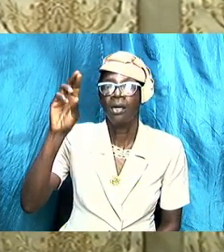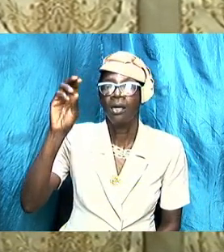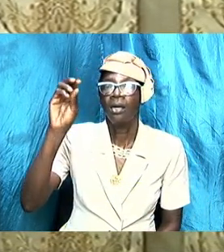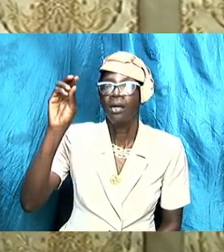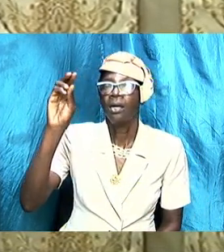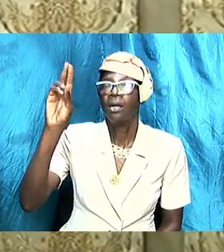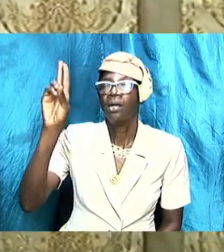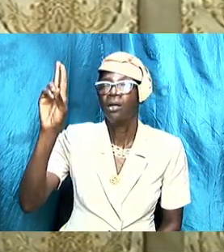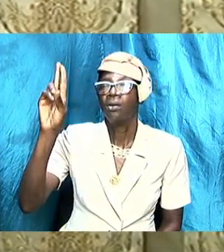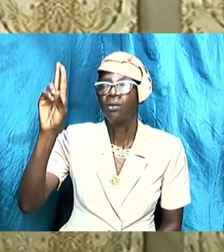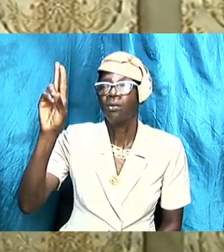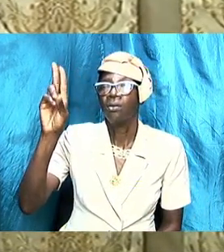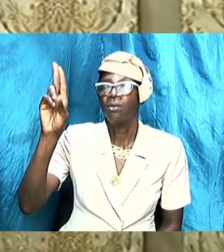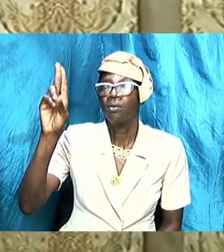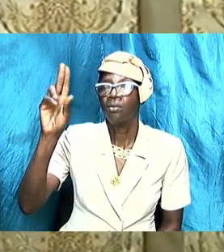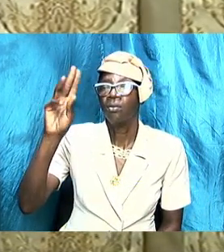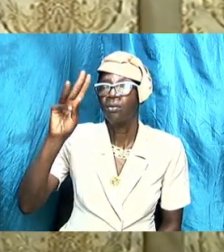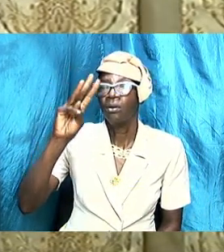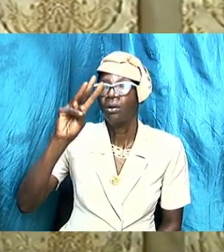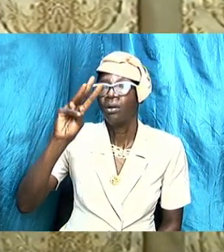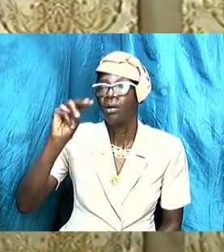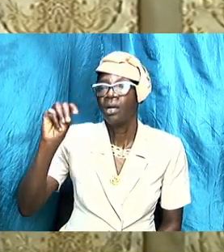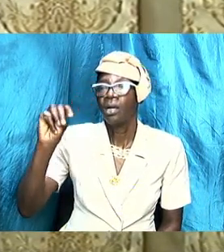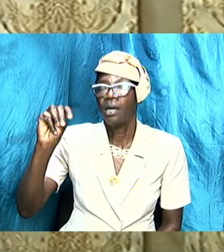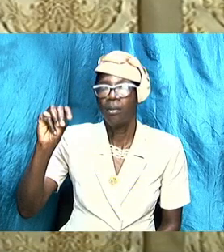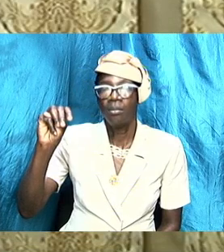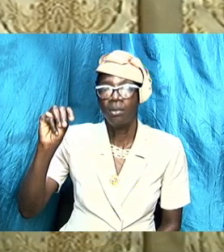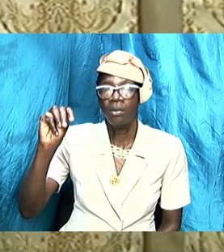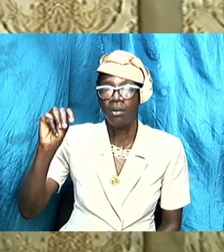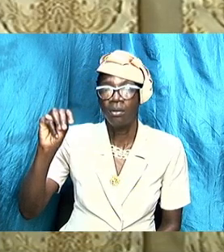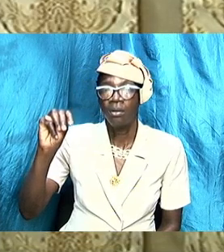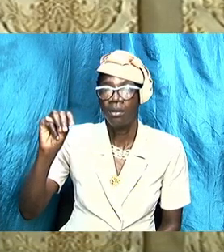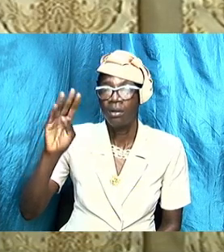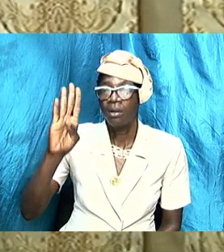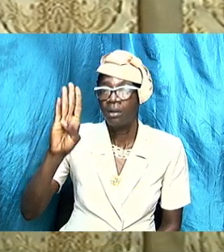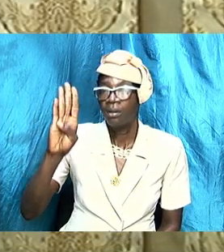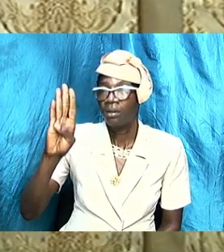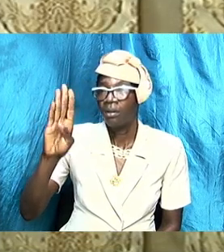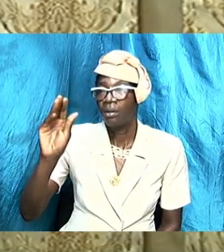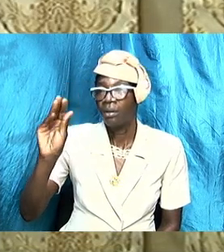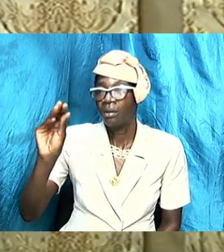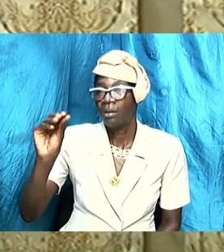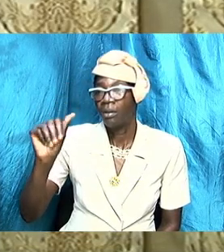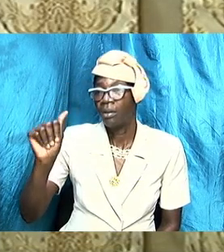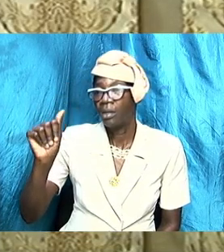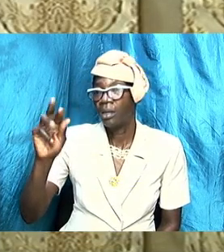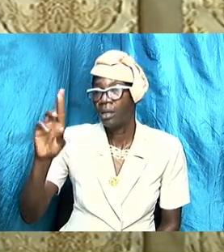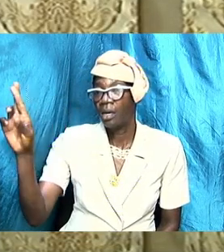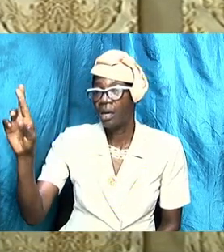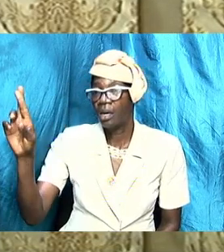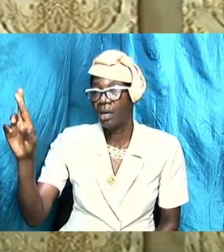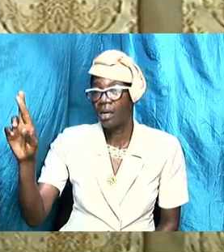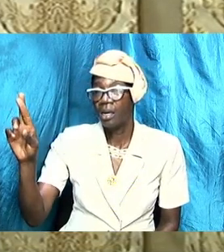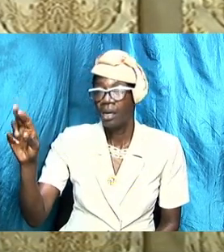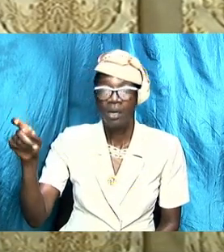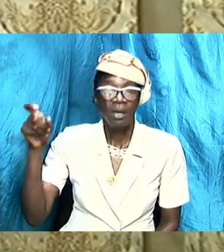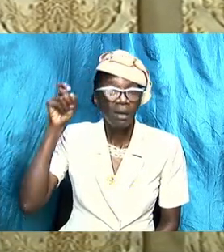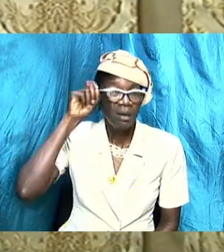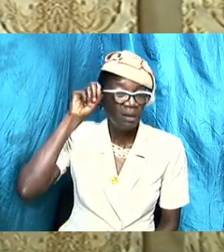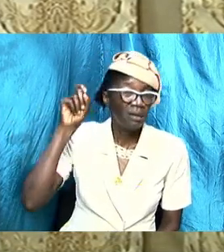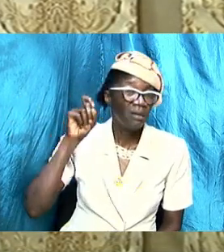prostitute house or places like those no christian man